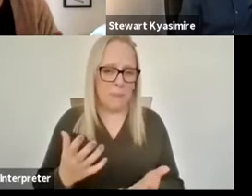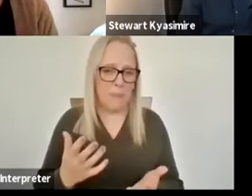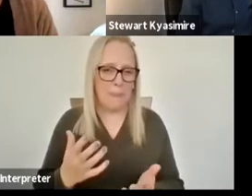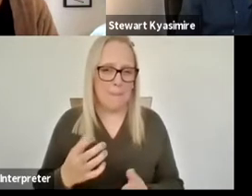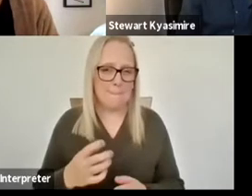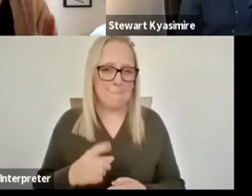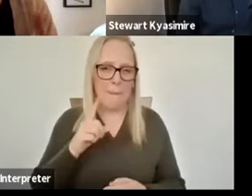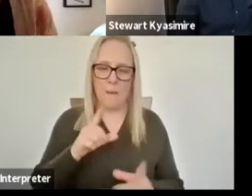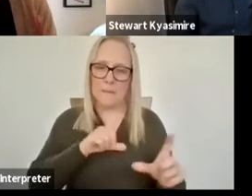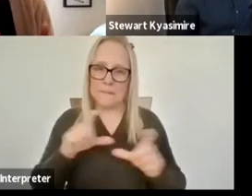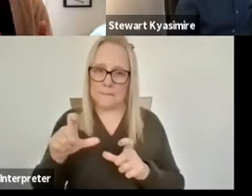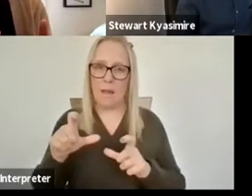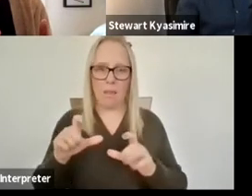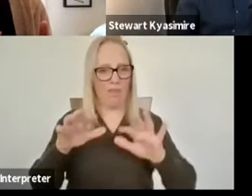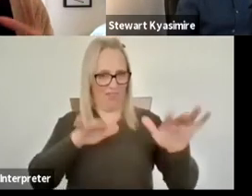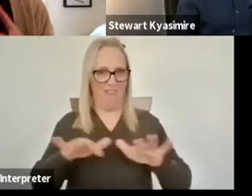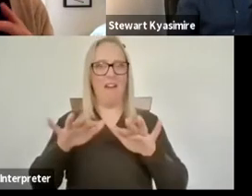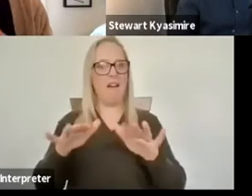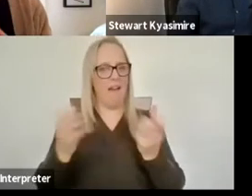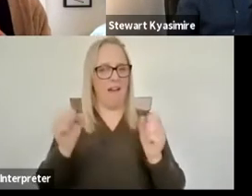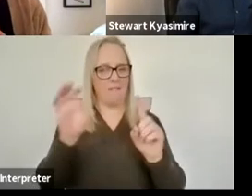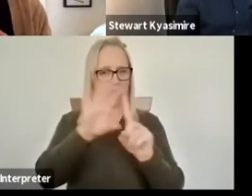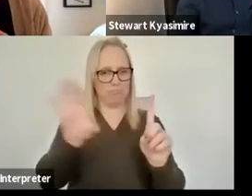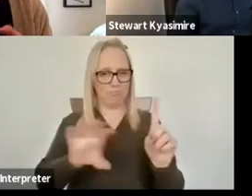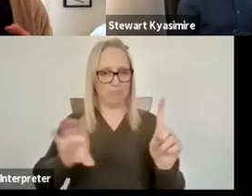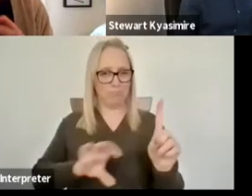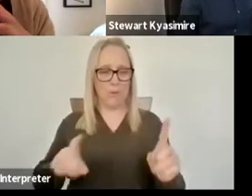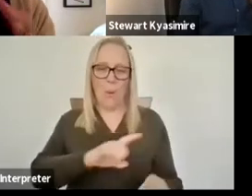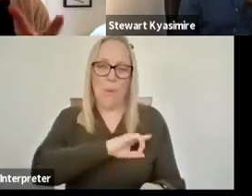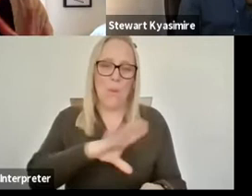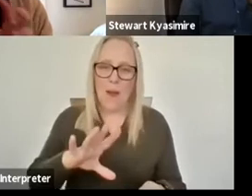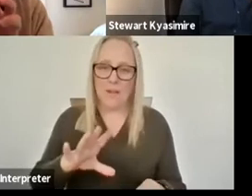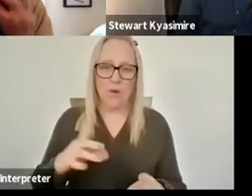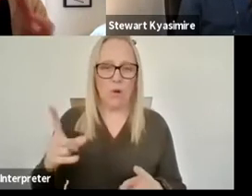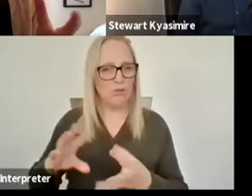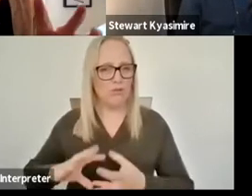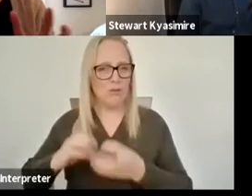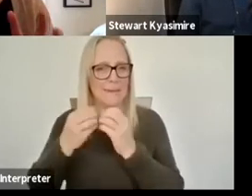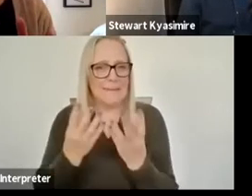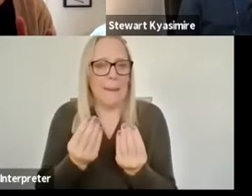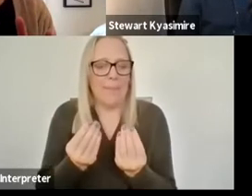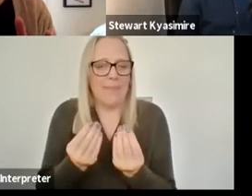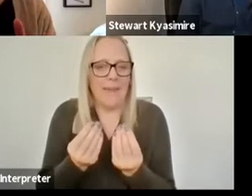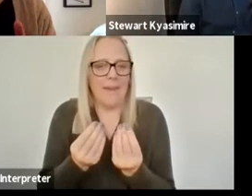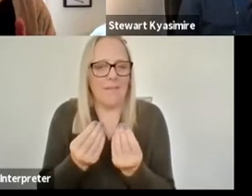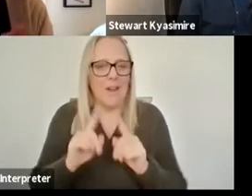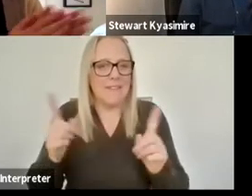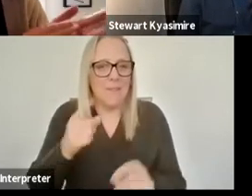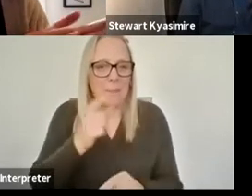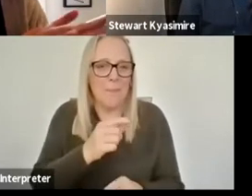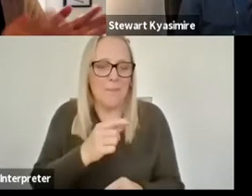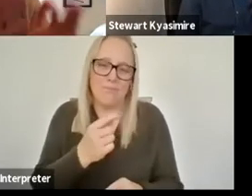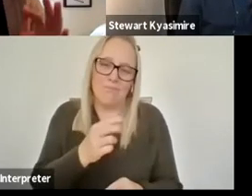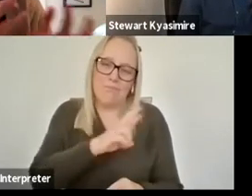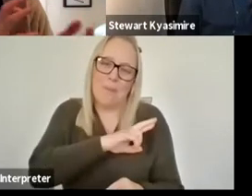is still designed so there's no reason why groupings of people wouldn't design different things to serve different purposes and so